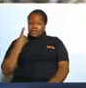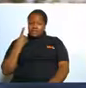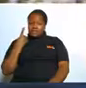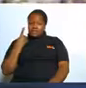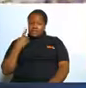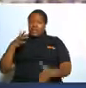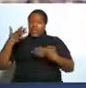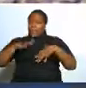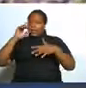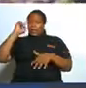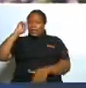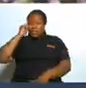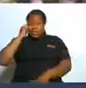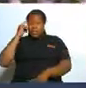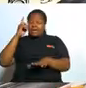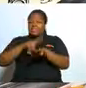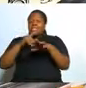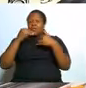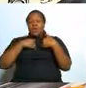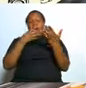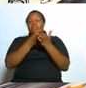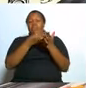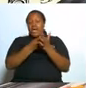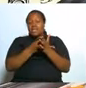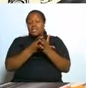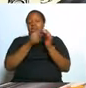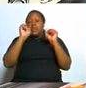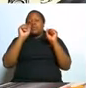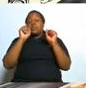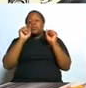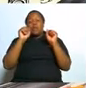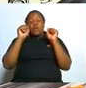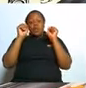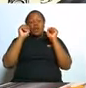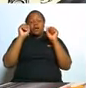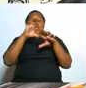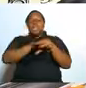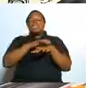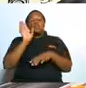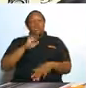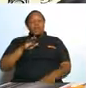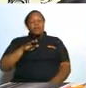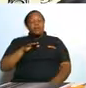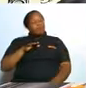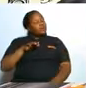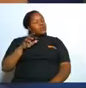people think that when you have money you can attract women no